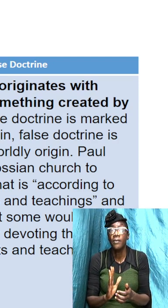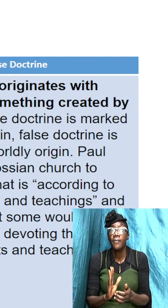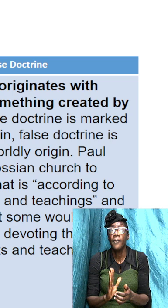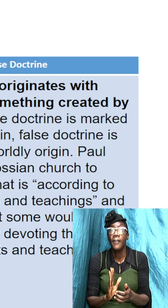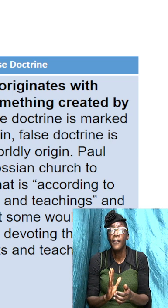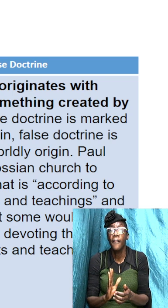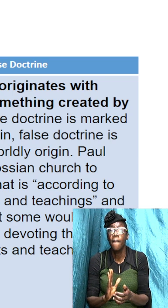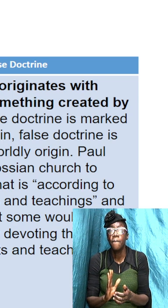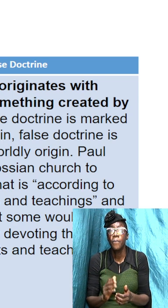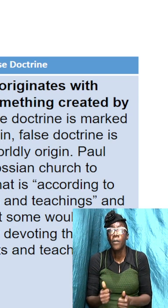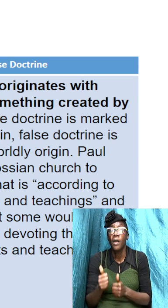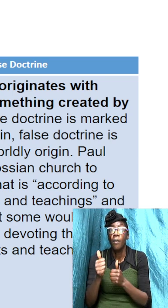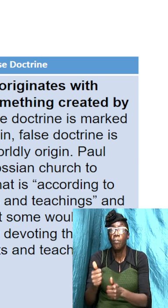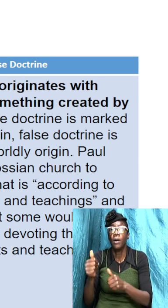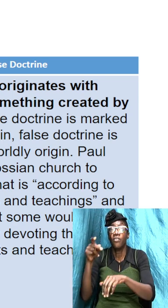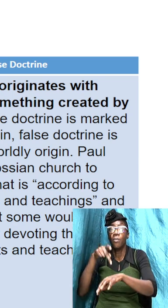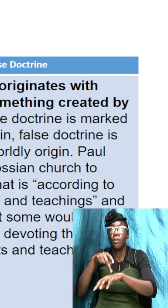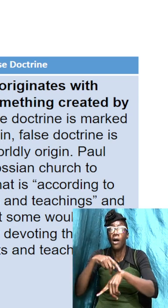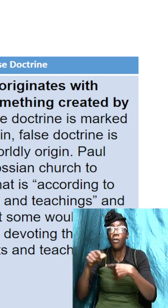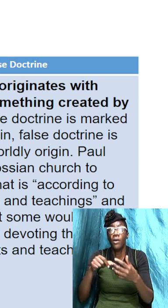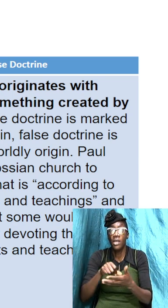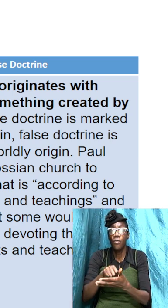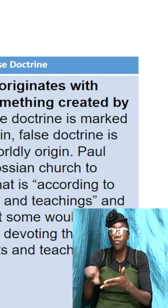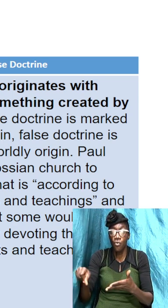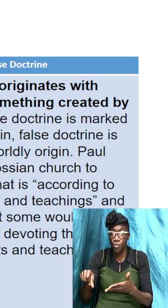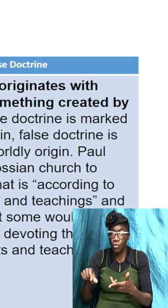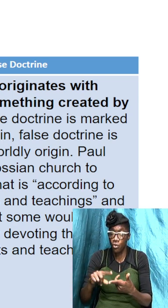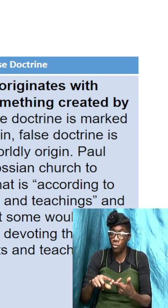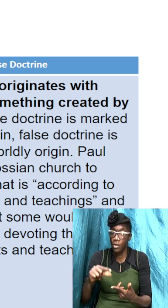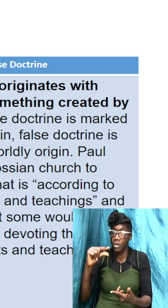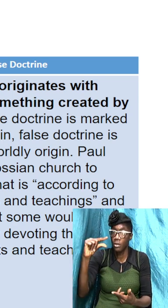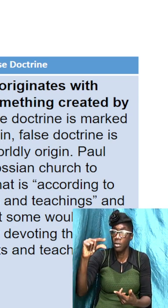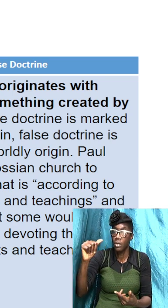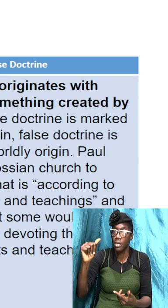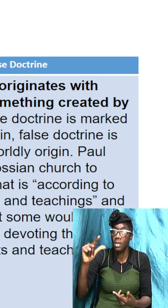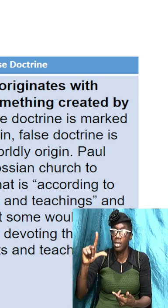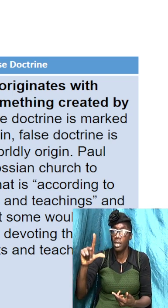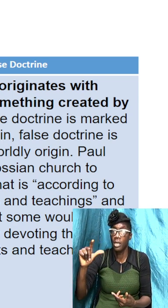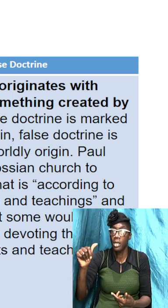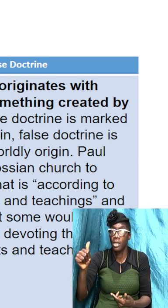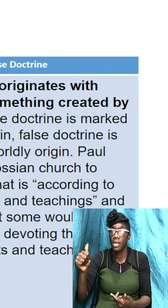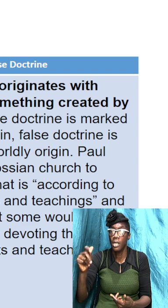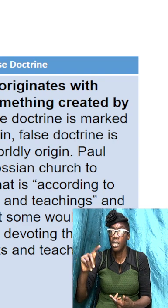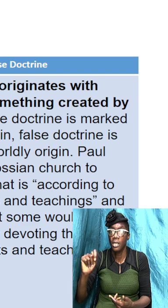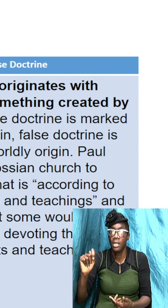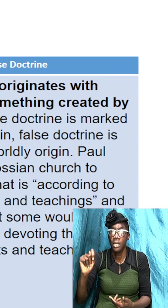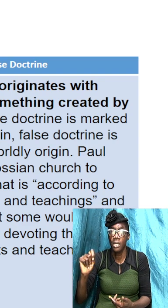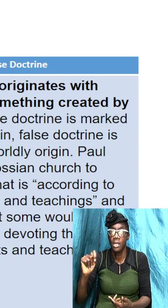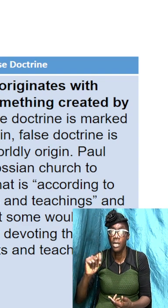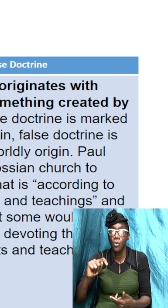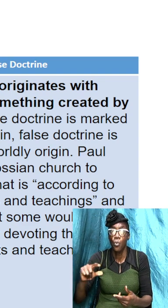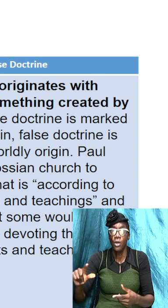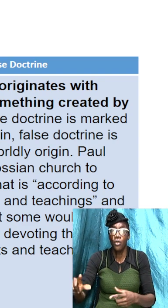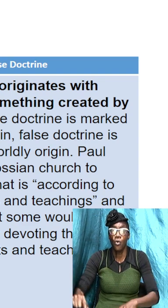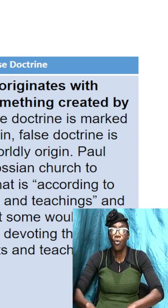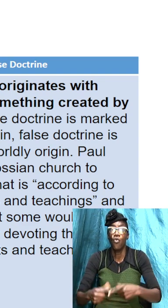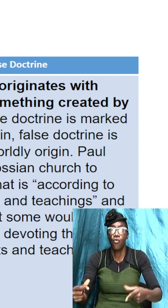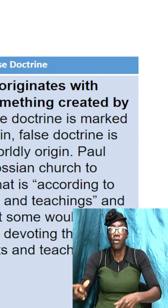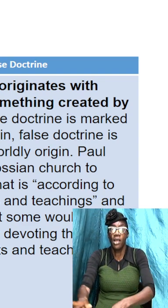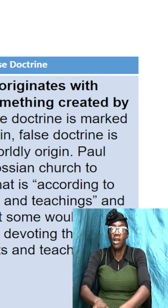the apostle Paul when he wrote to the Galatians went through great lengths to